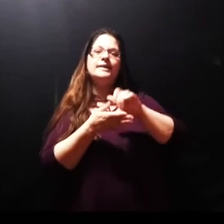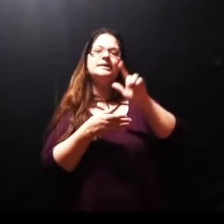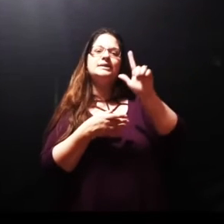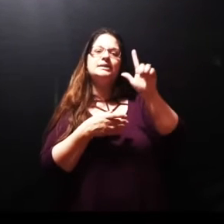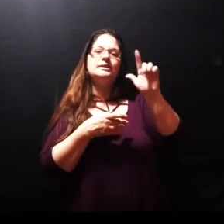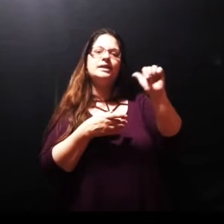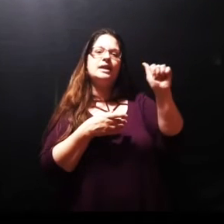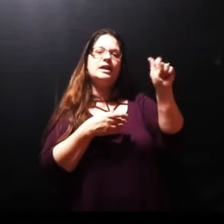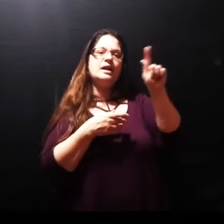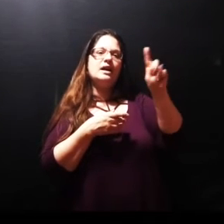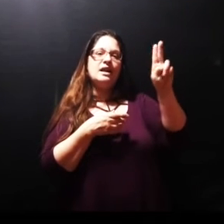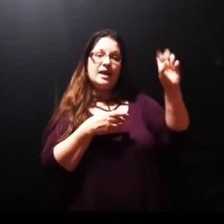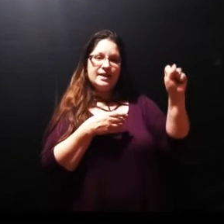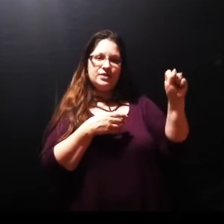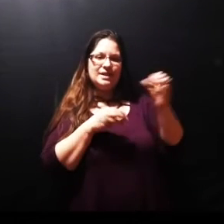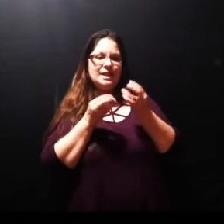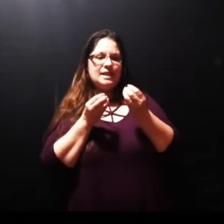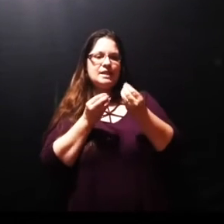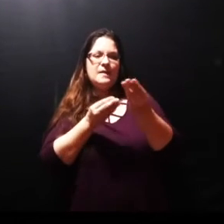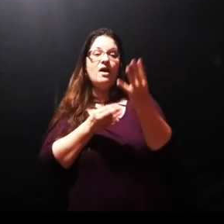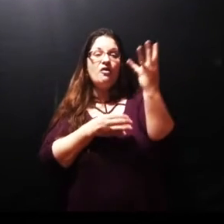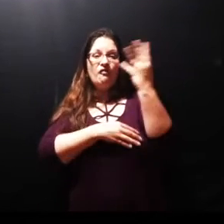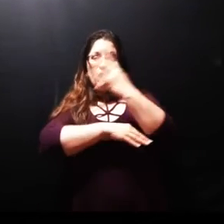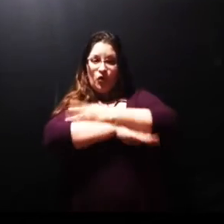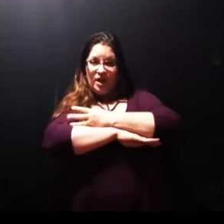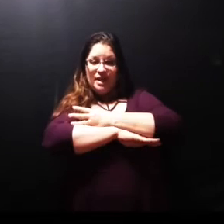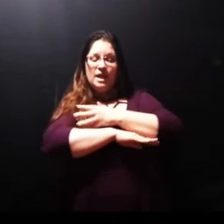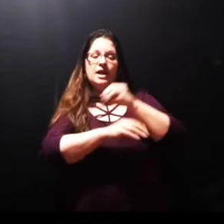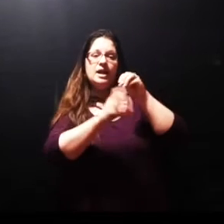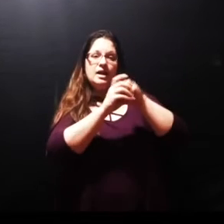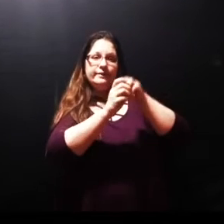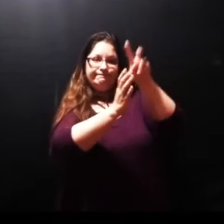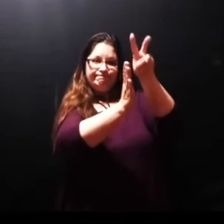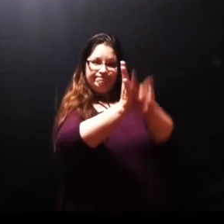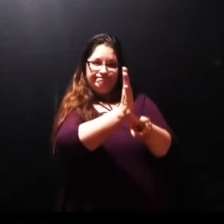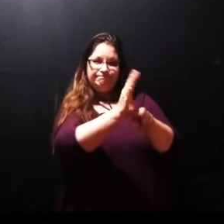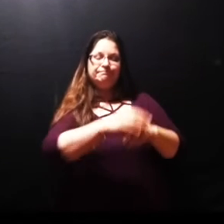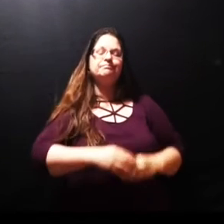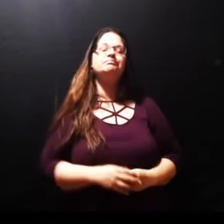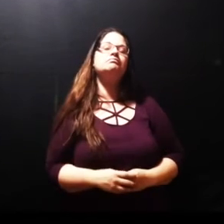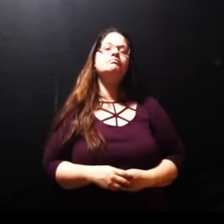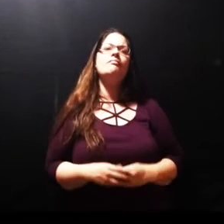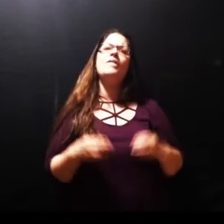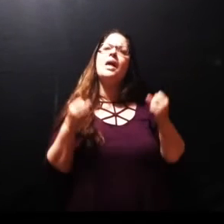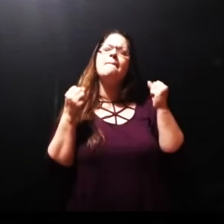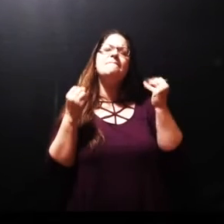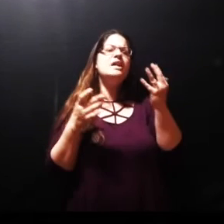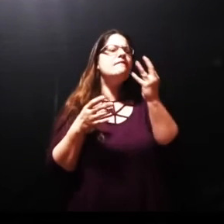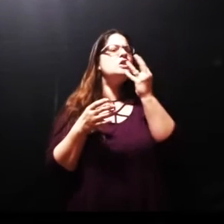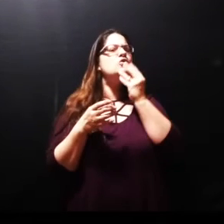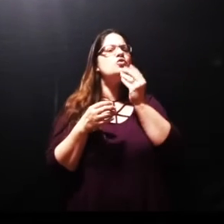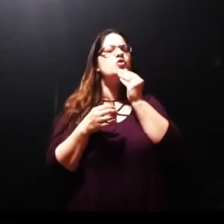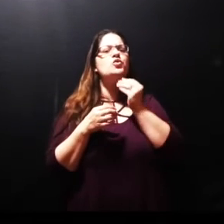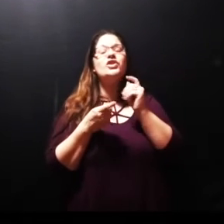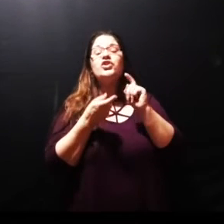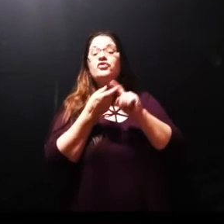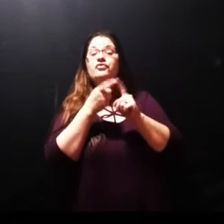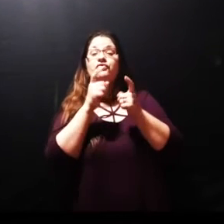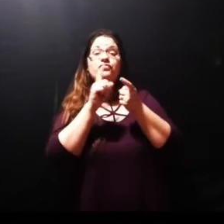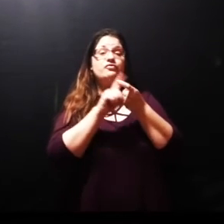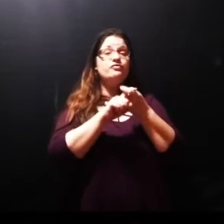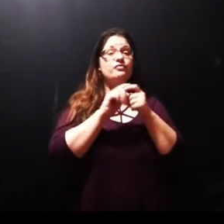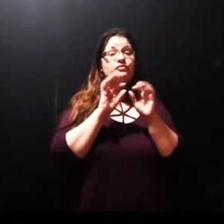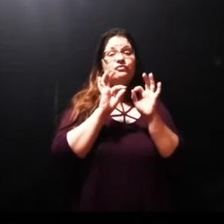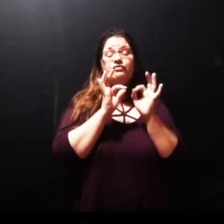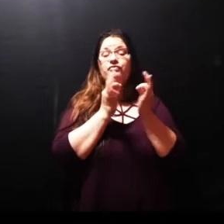now Bethany was nigh unto Jerusalem about fifteen furlongs off and many of the Jews came to Martha and Mary to